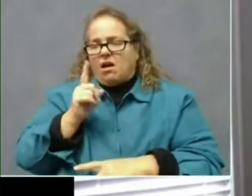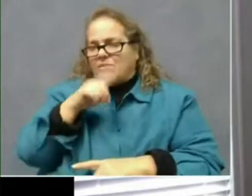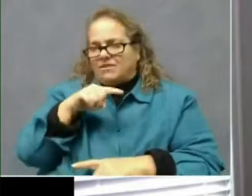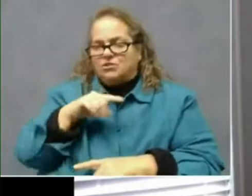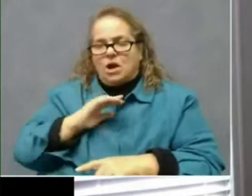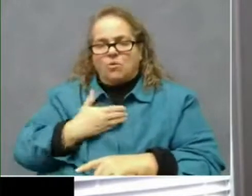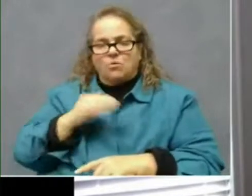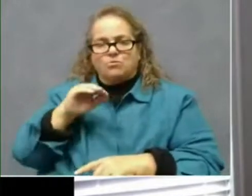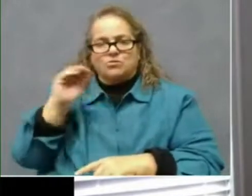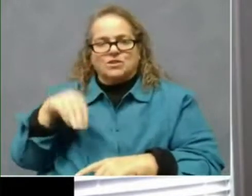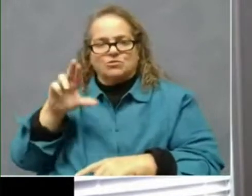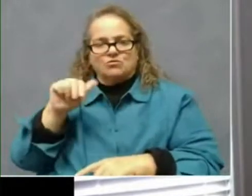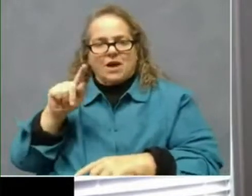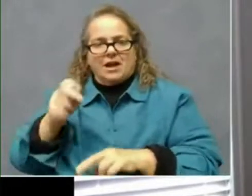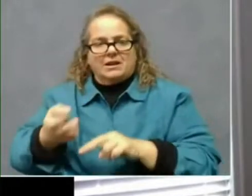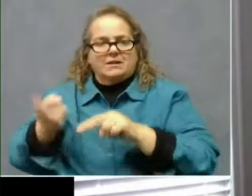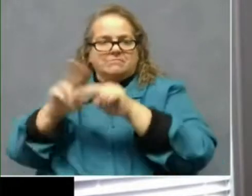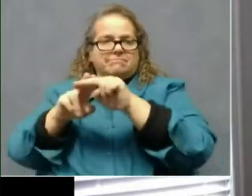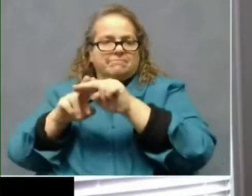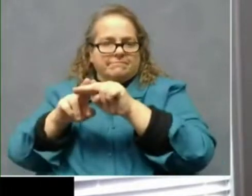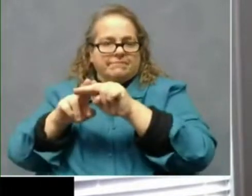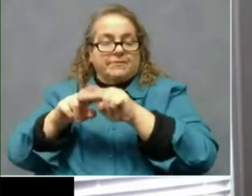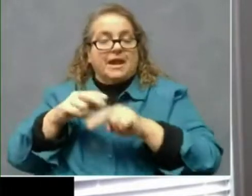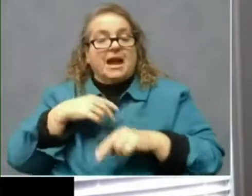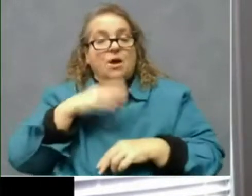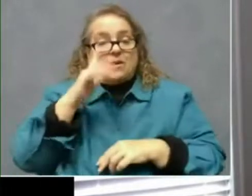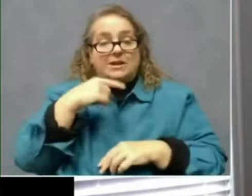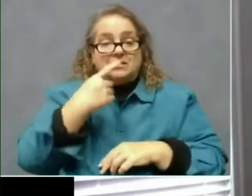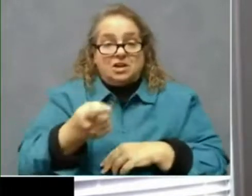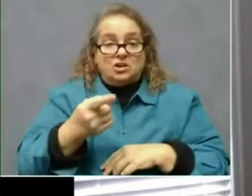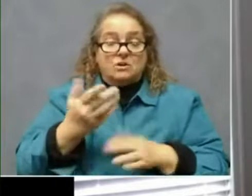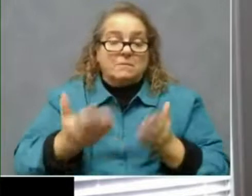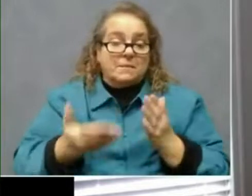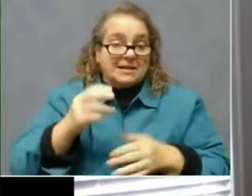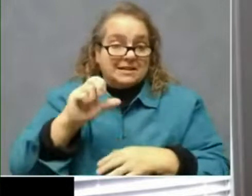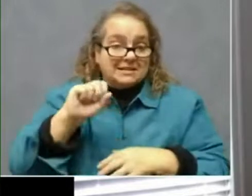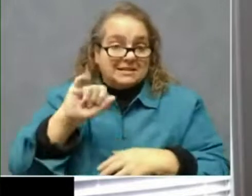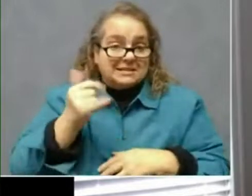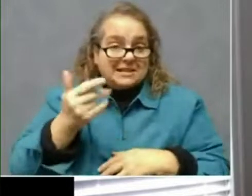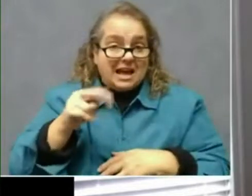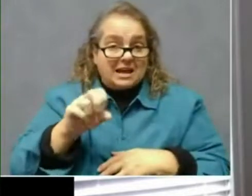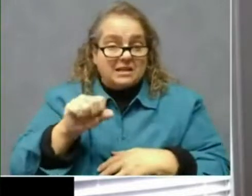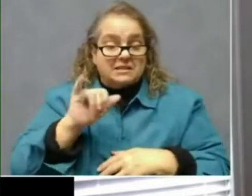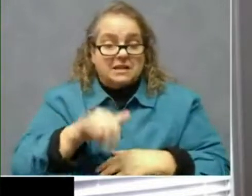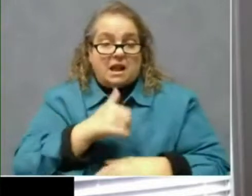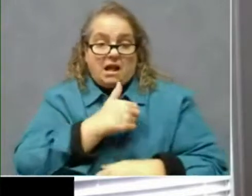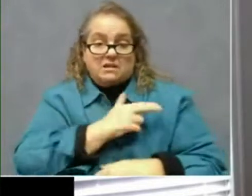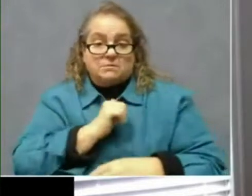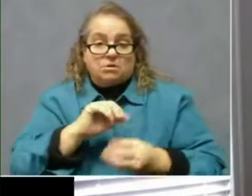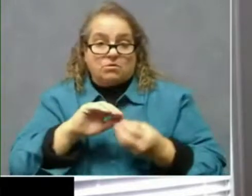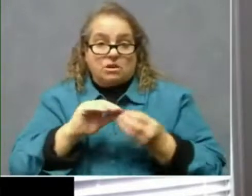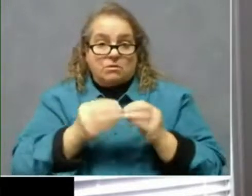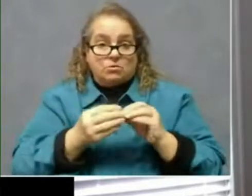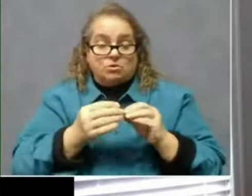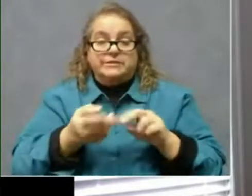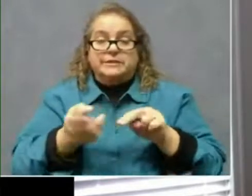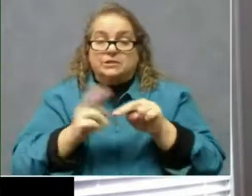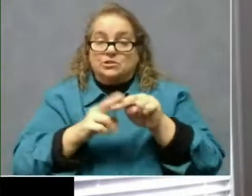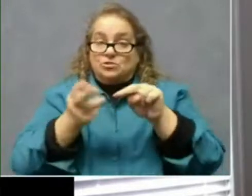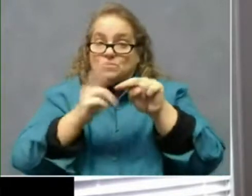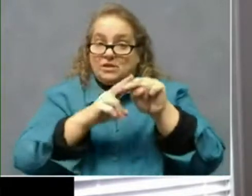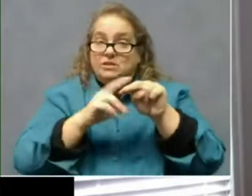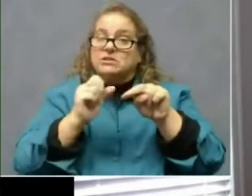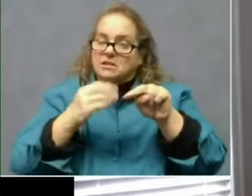I will tell you that there are signs that perhaps the hospitalization numbers are increasing. So I am concerned